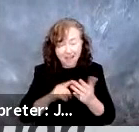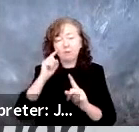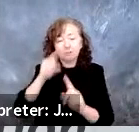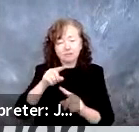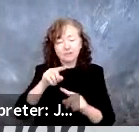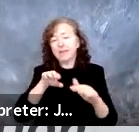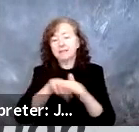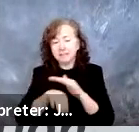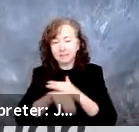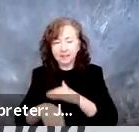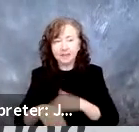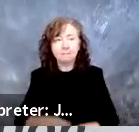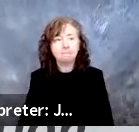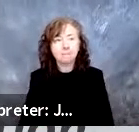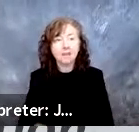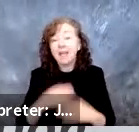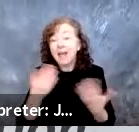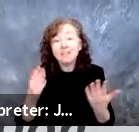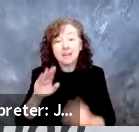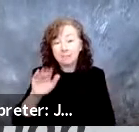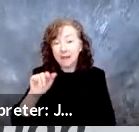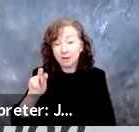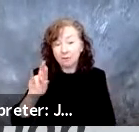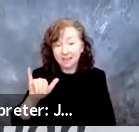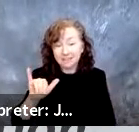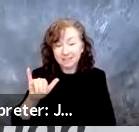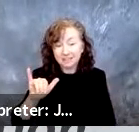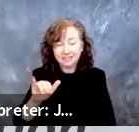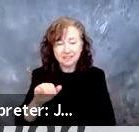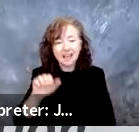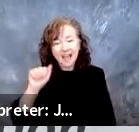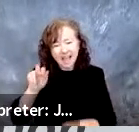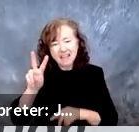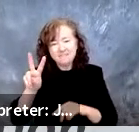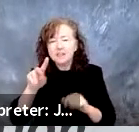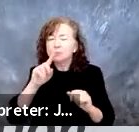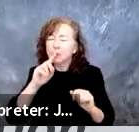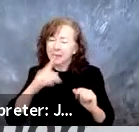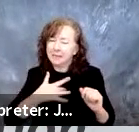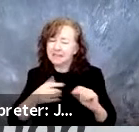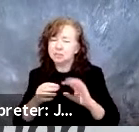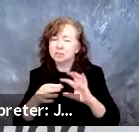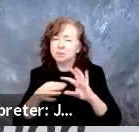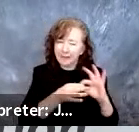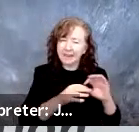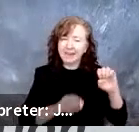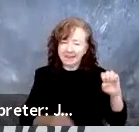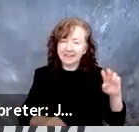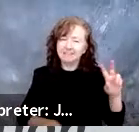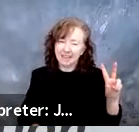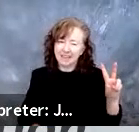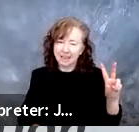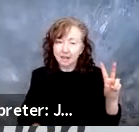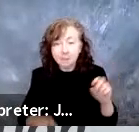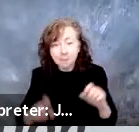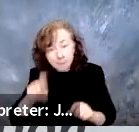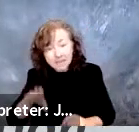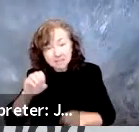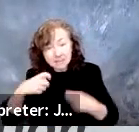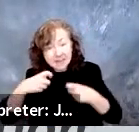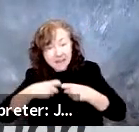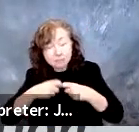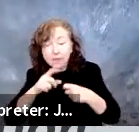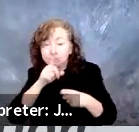batteries, of course. AVs really are EVs. They don't have to be, but it looks like they're pretty much all going to be. And they have some unique